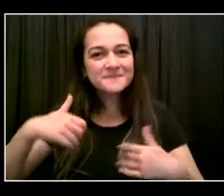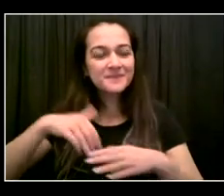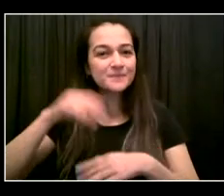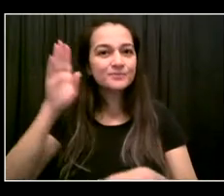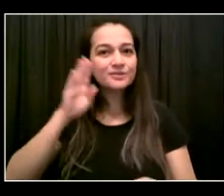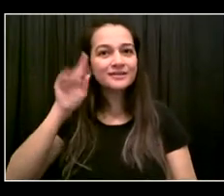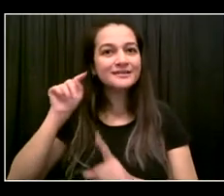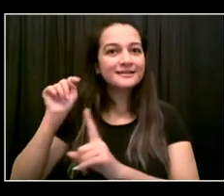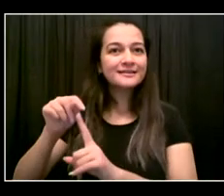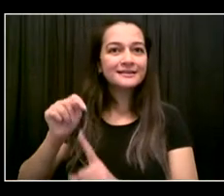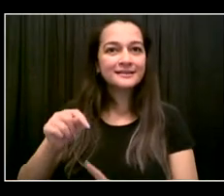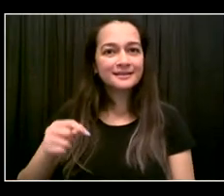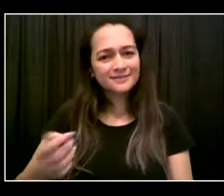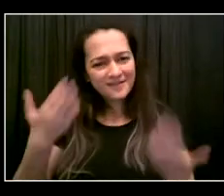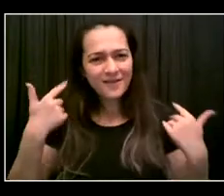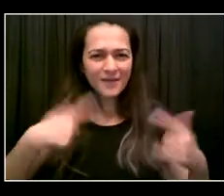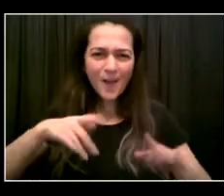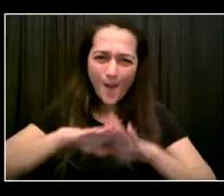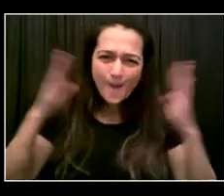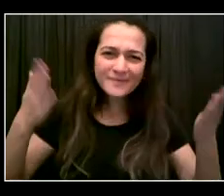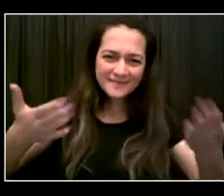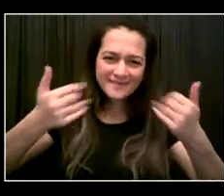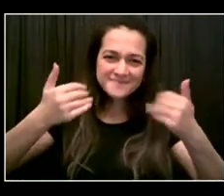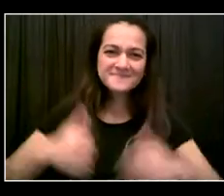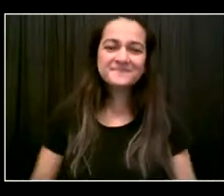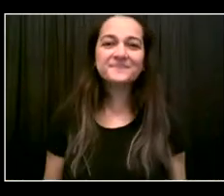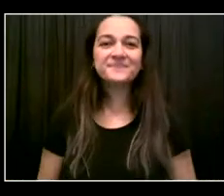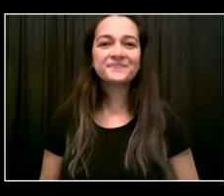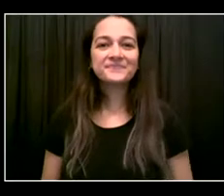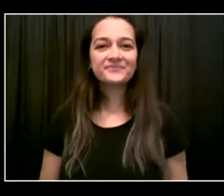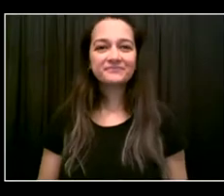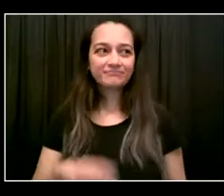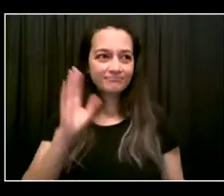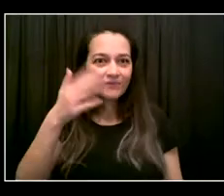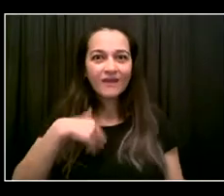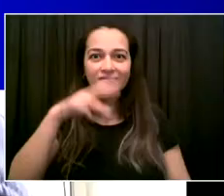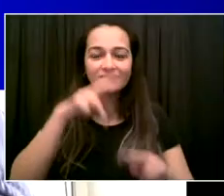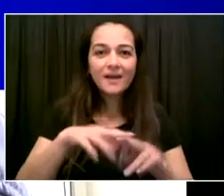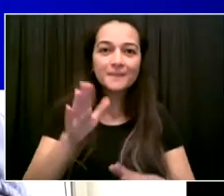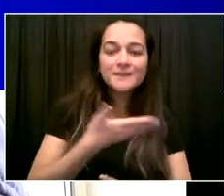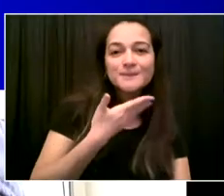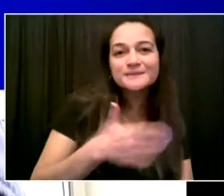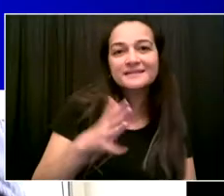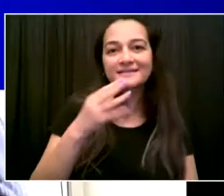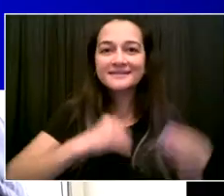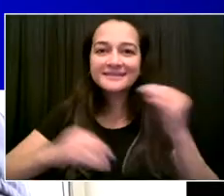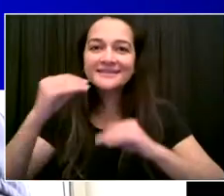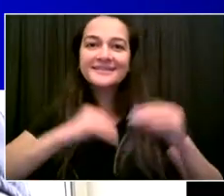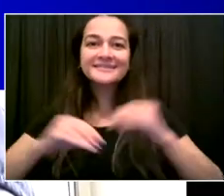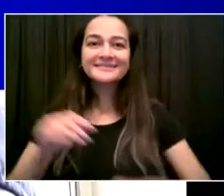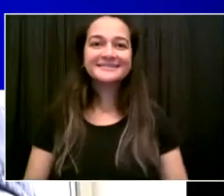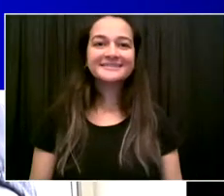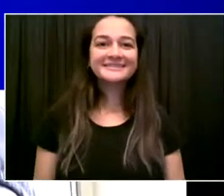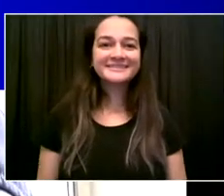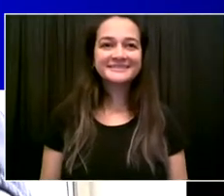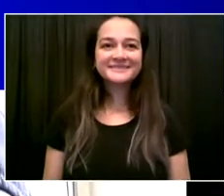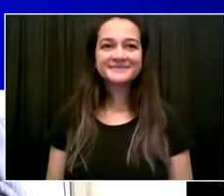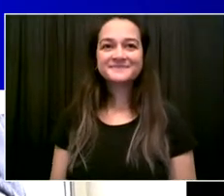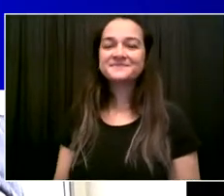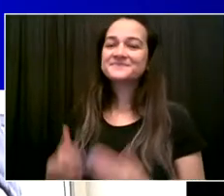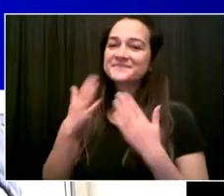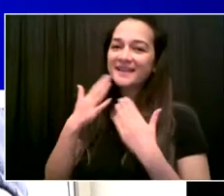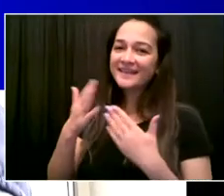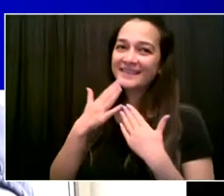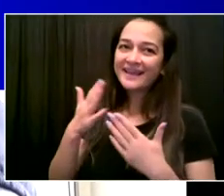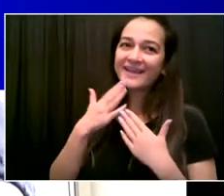Celebrate the workers. And let's just get back to normal, you know? I love it. Damien, thank you. Celebrate the musicians. Celebrate the workers.